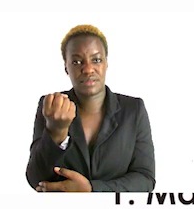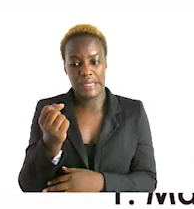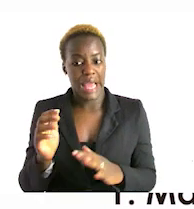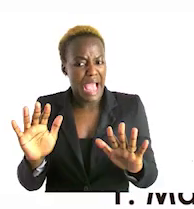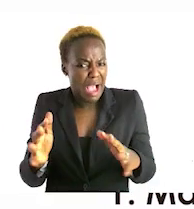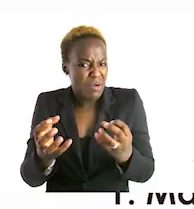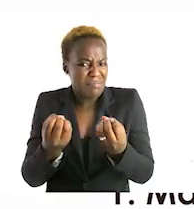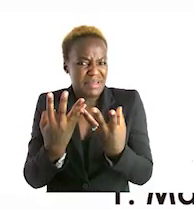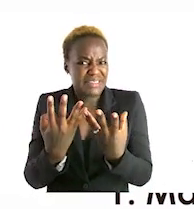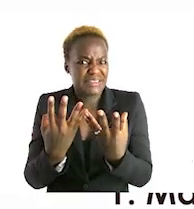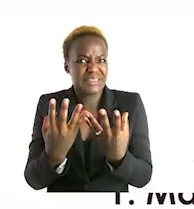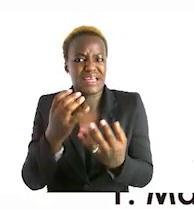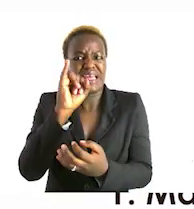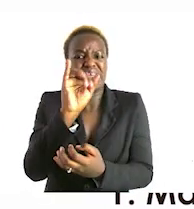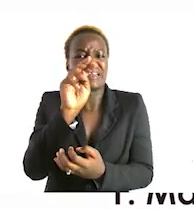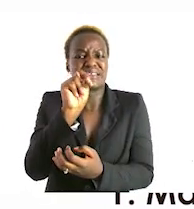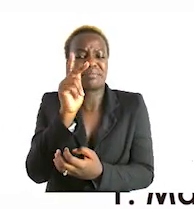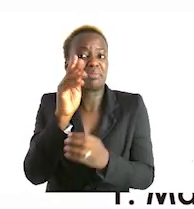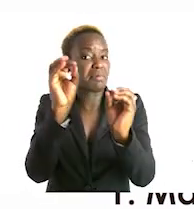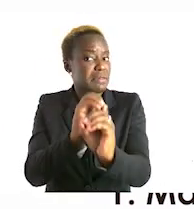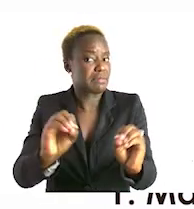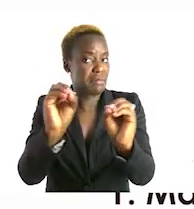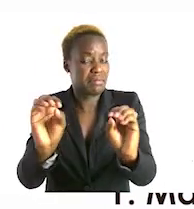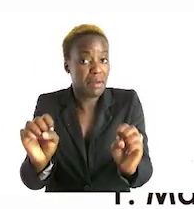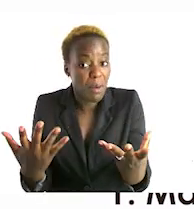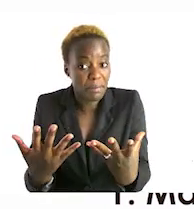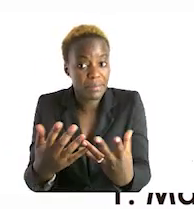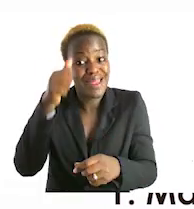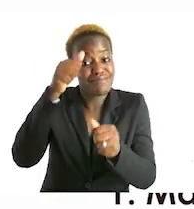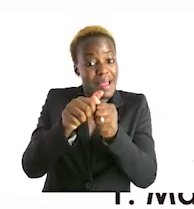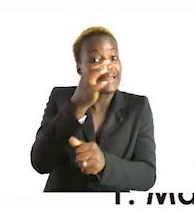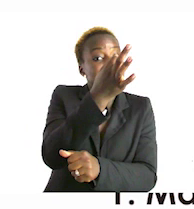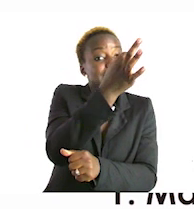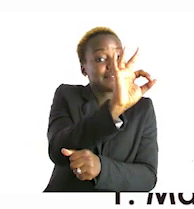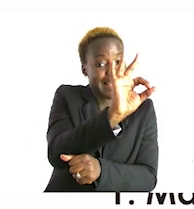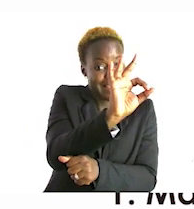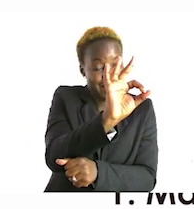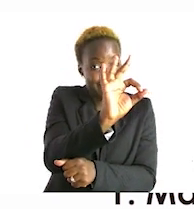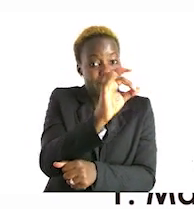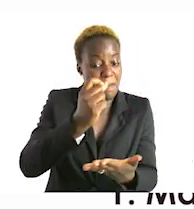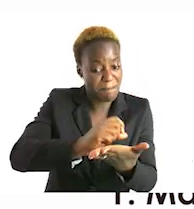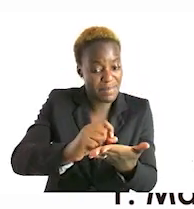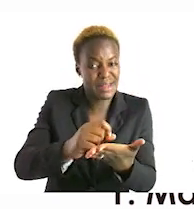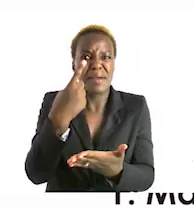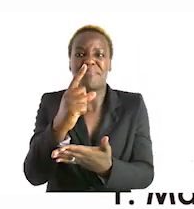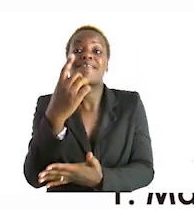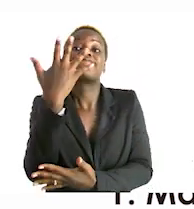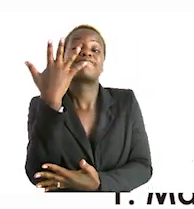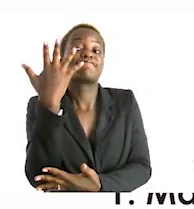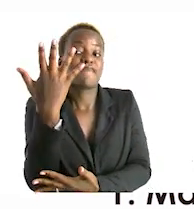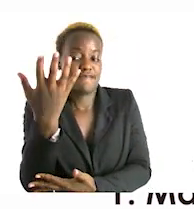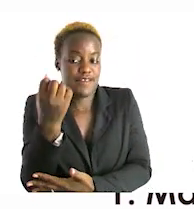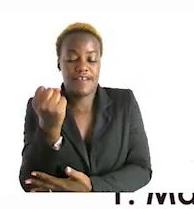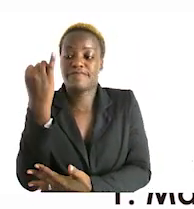are empty remember he has nine pens and only five of these pens have ink